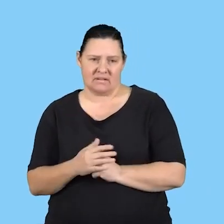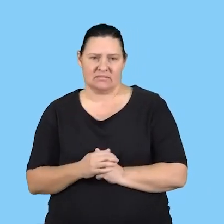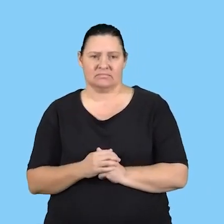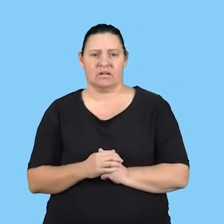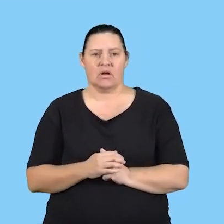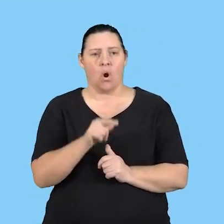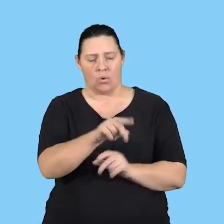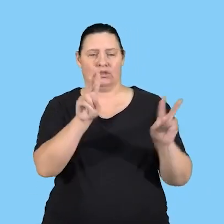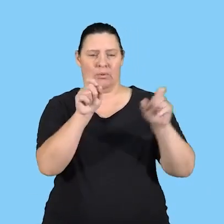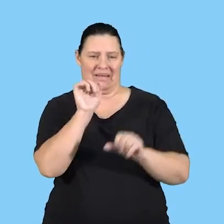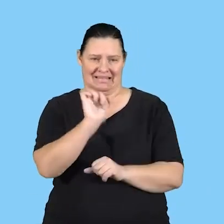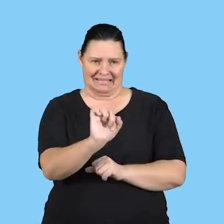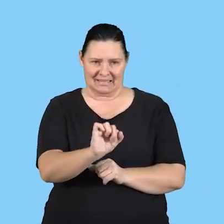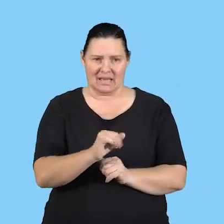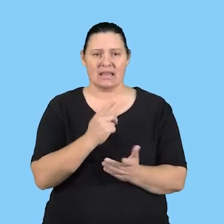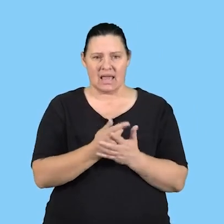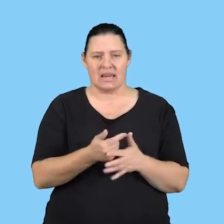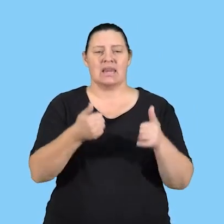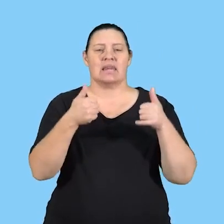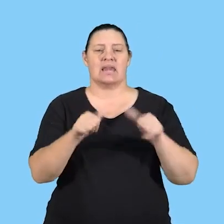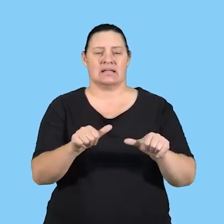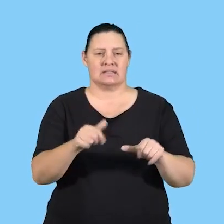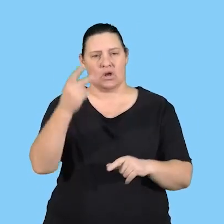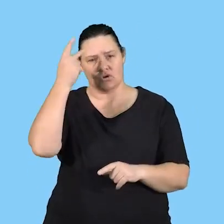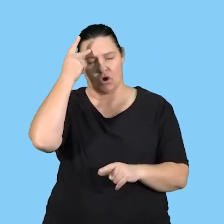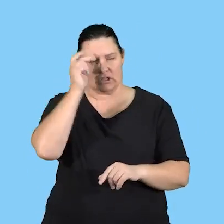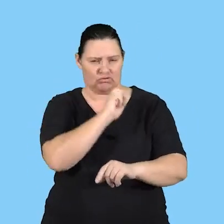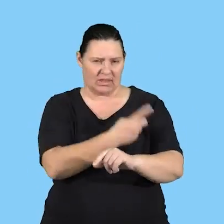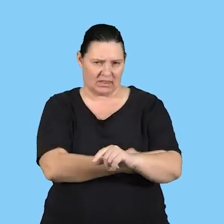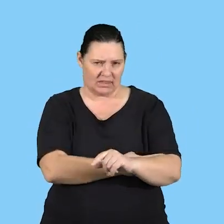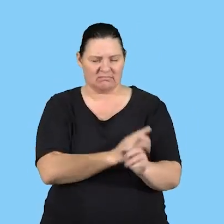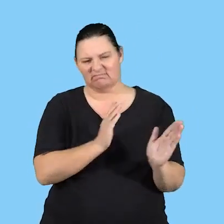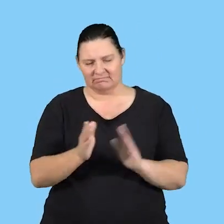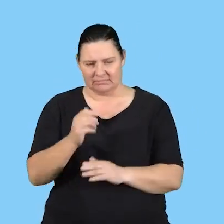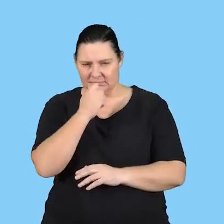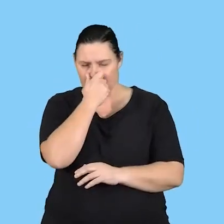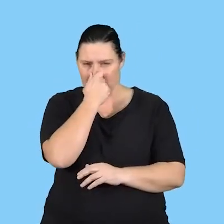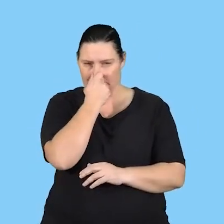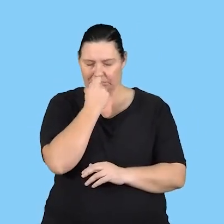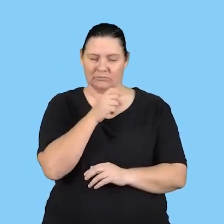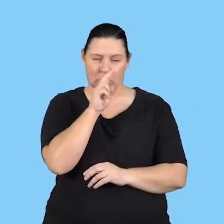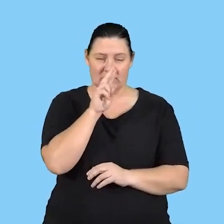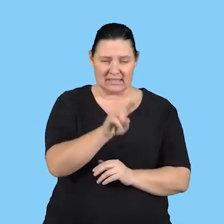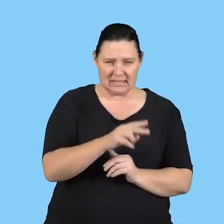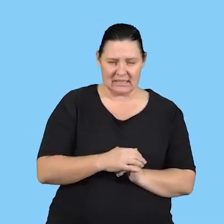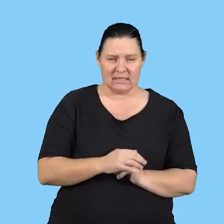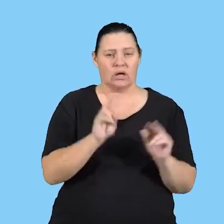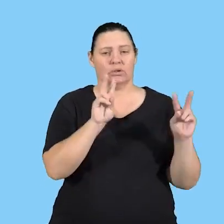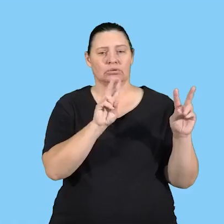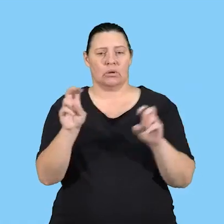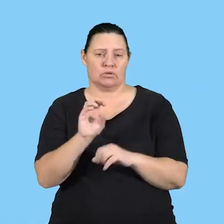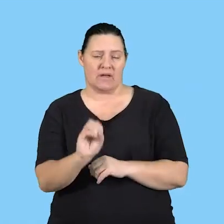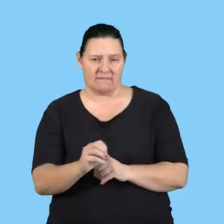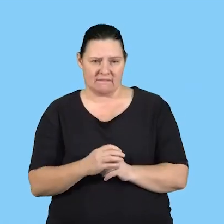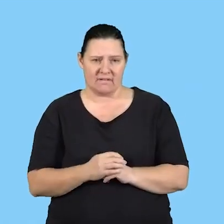living and then I move on to the next knowledge strand in that kind of way. So as you can see these are the topics